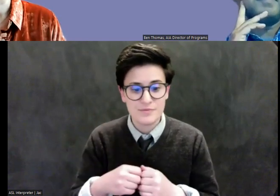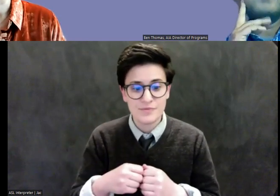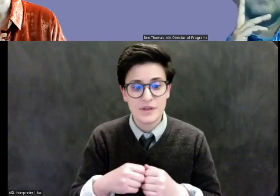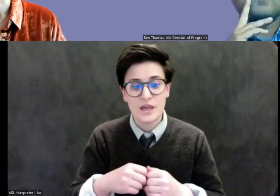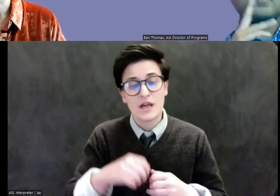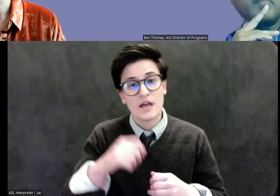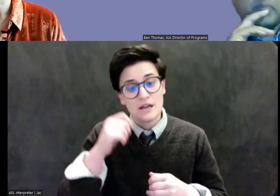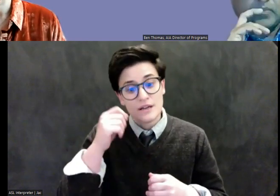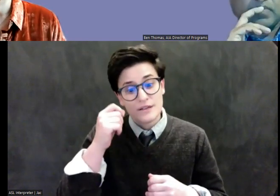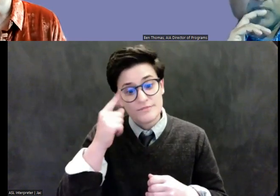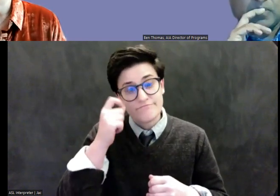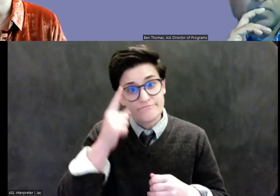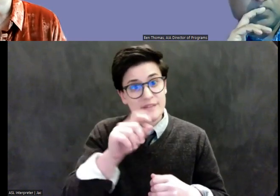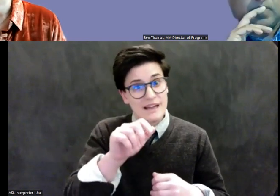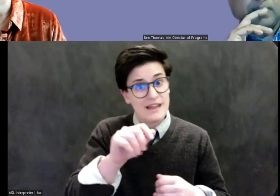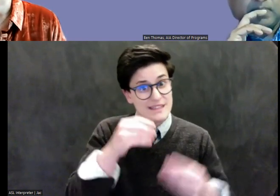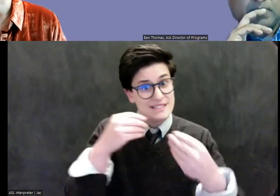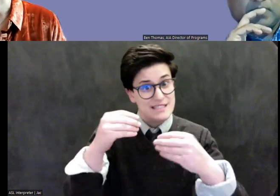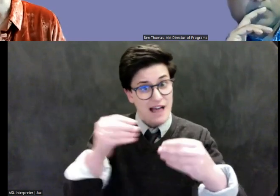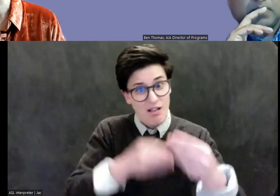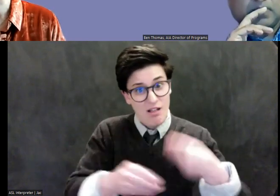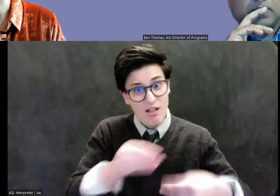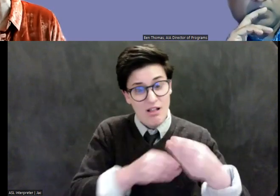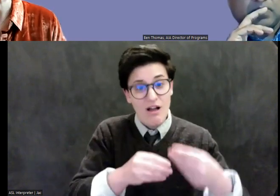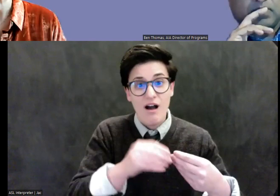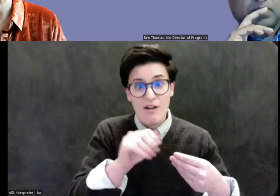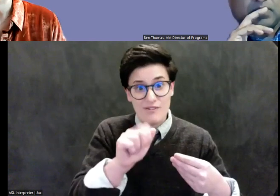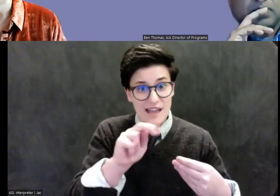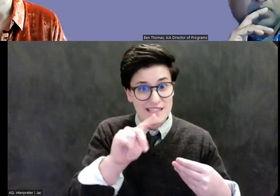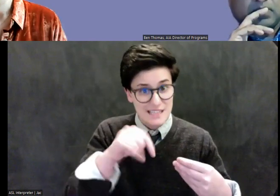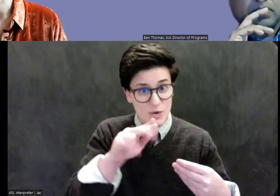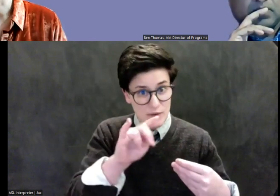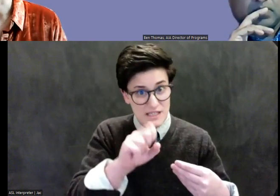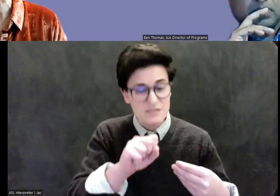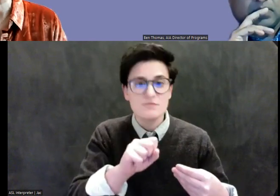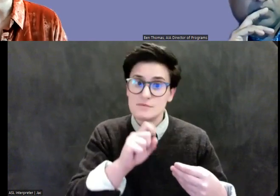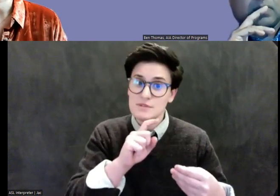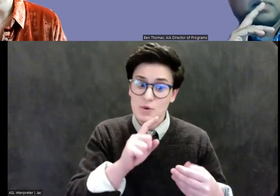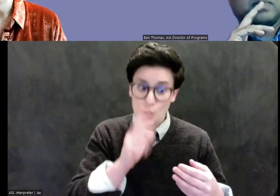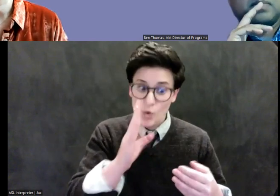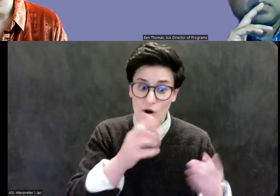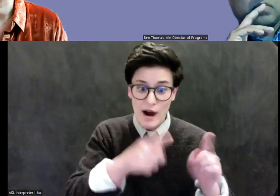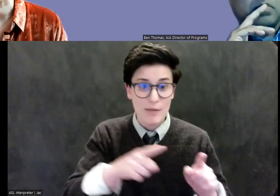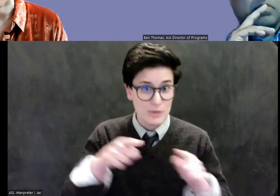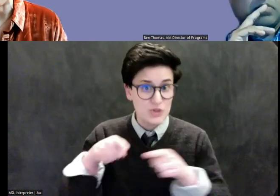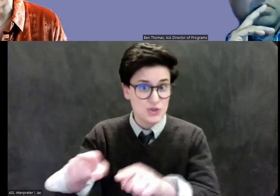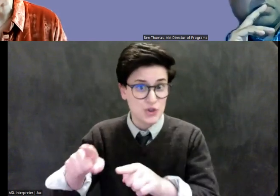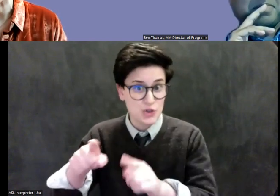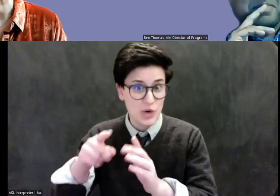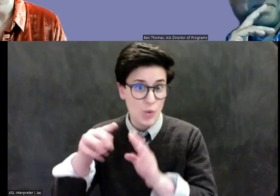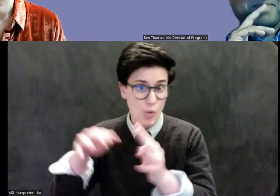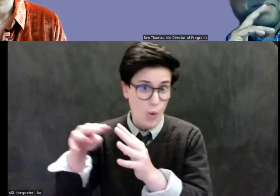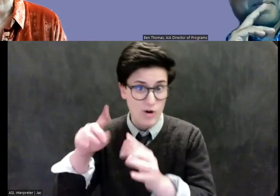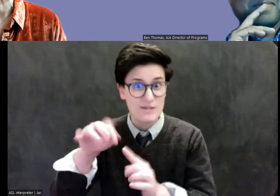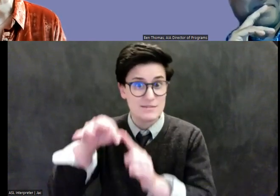Um, and you often find armed insurgents or even rogue states or even actual